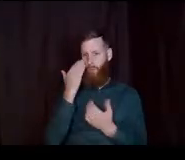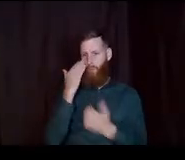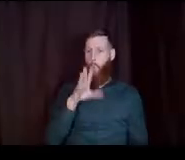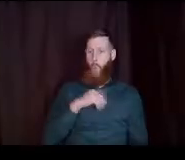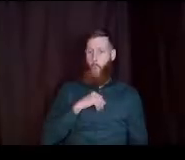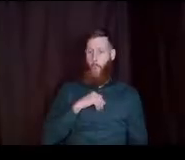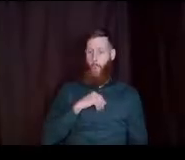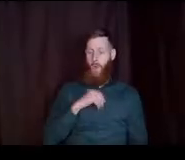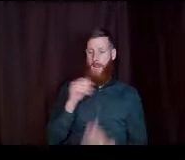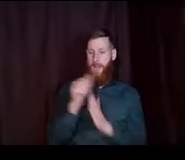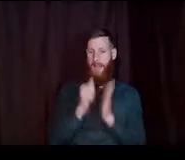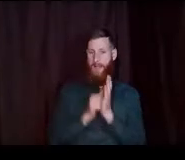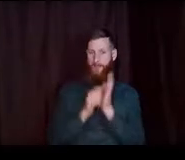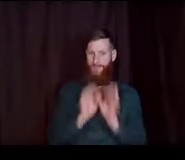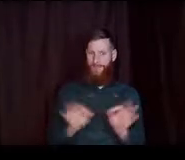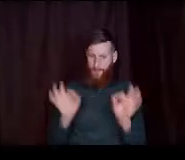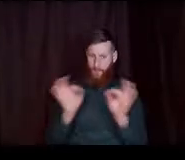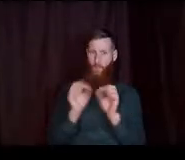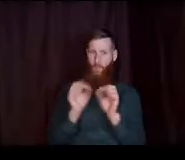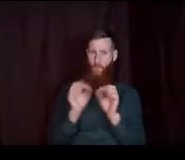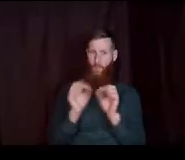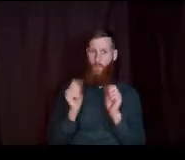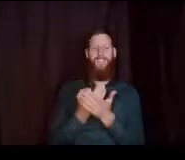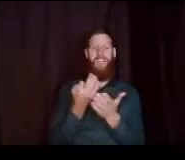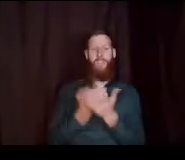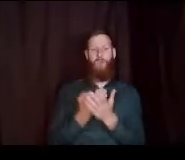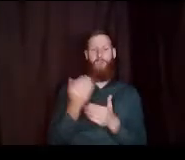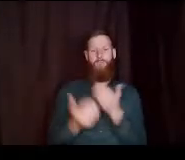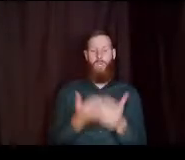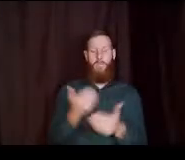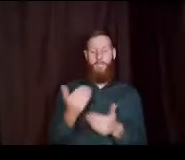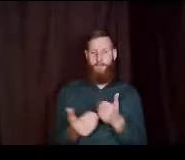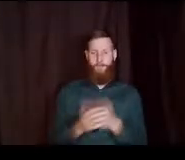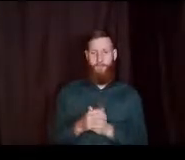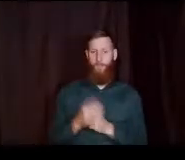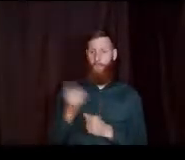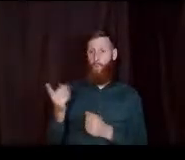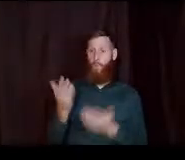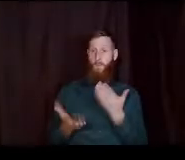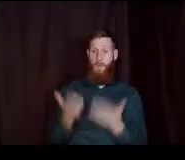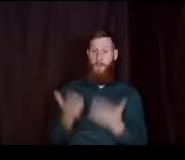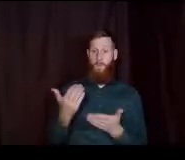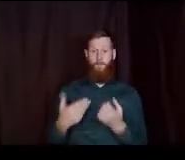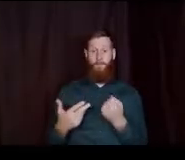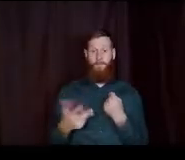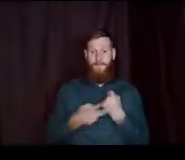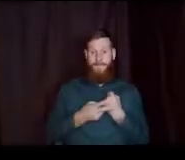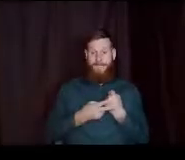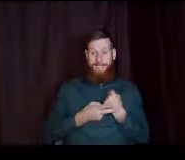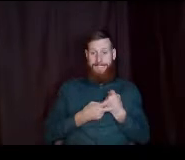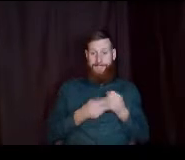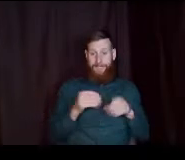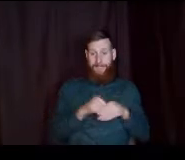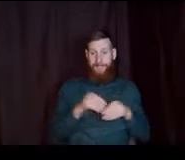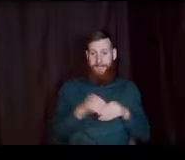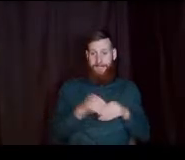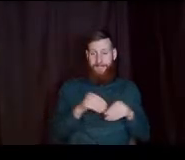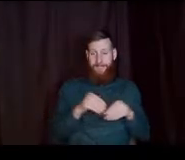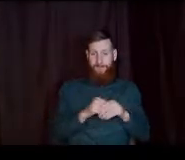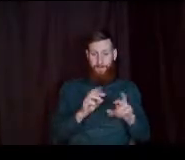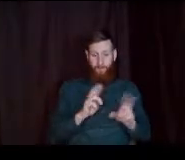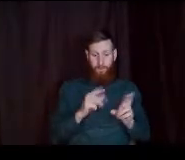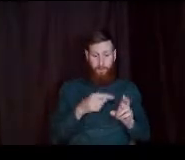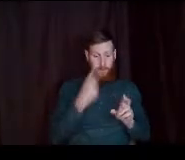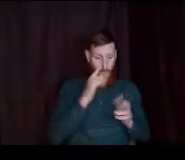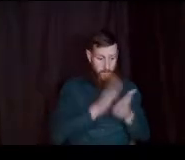that's important in the financial aid process um you may have savings uh that you've already put aside for college or you might be working through